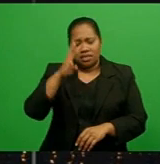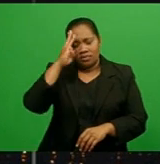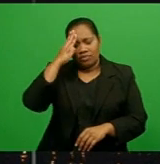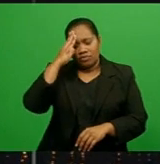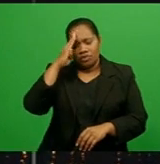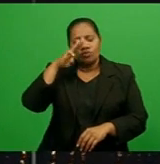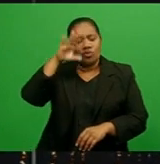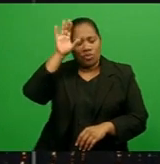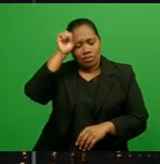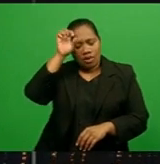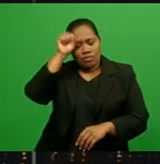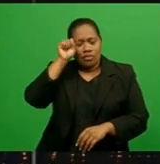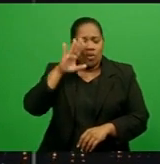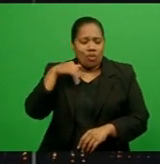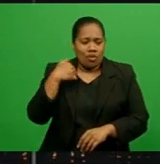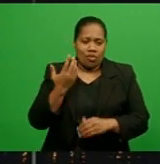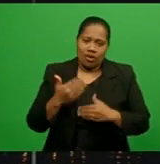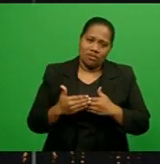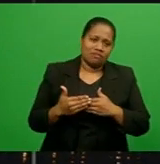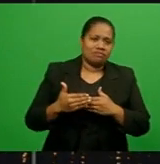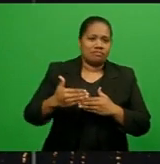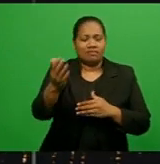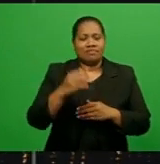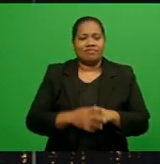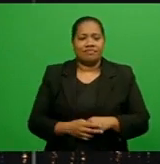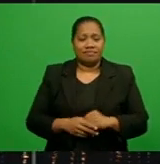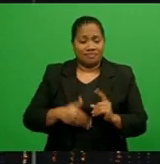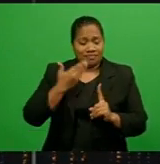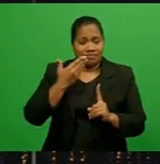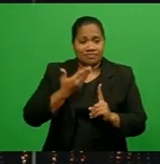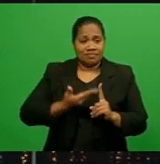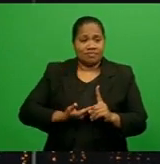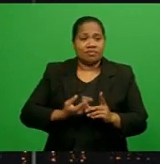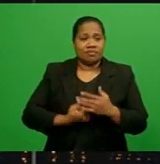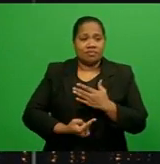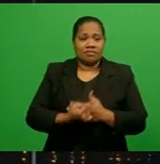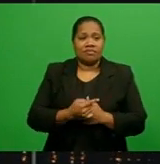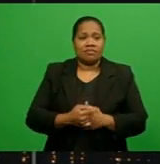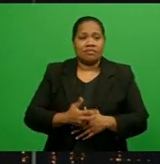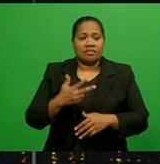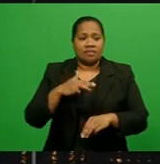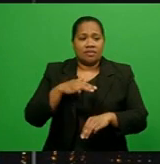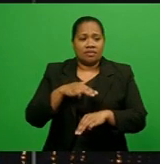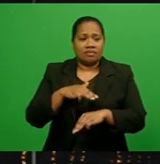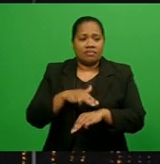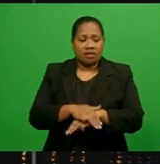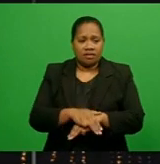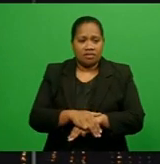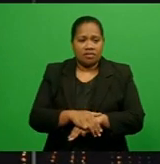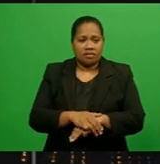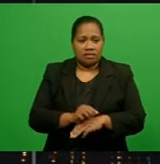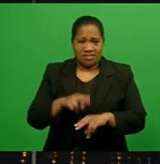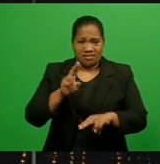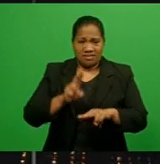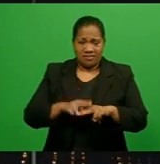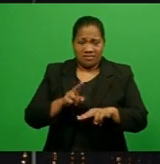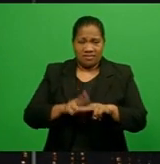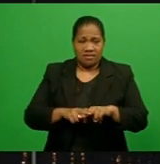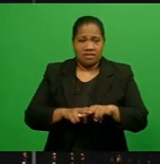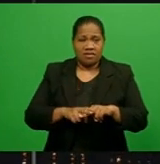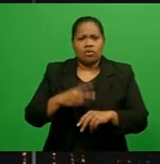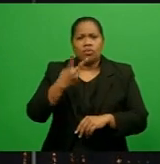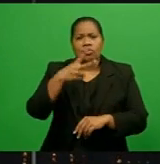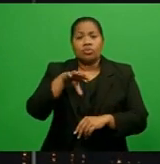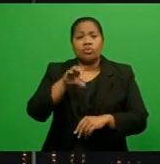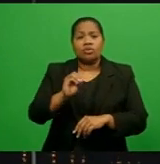forever. Naidu's daughter, Shivanjani Naidu, served for eight months after the demise of her father, Razda Naidu, who served for